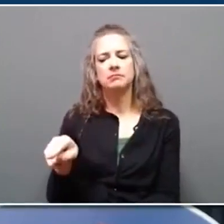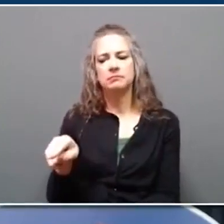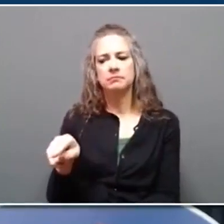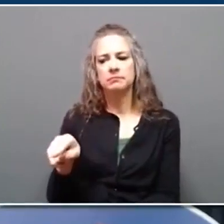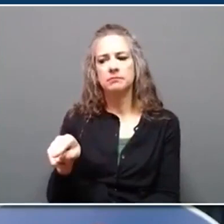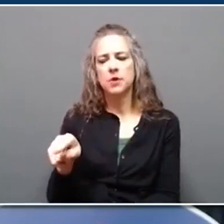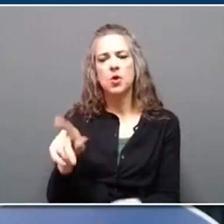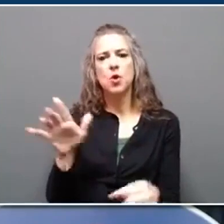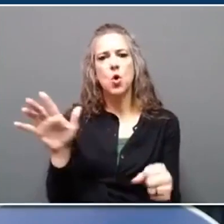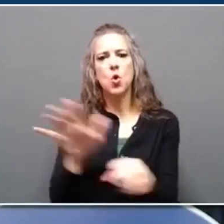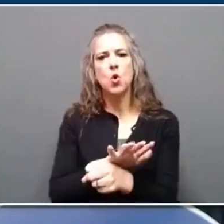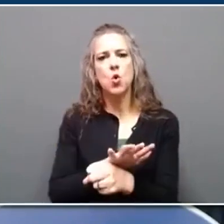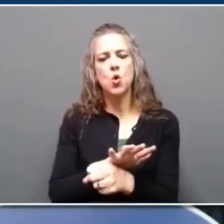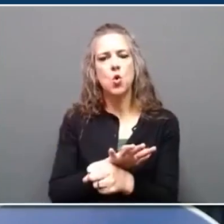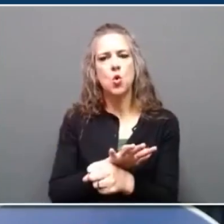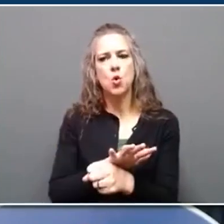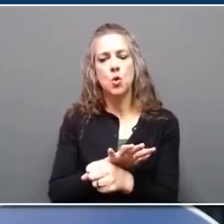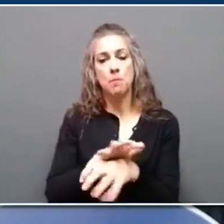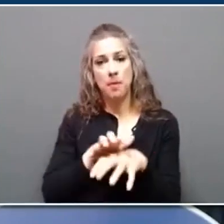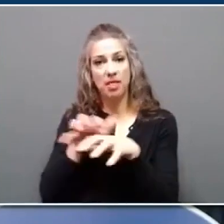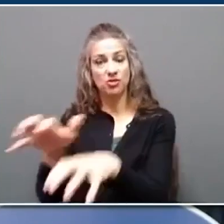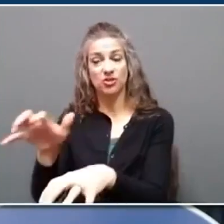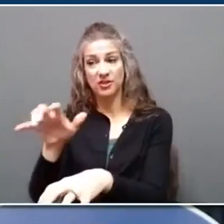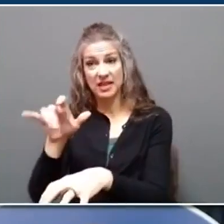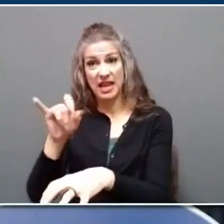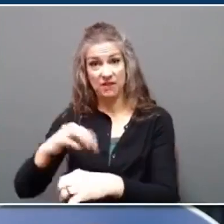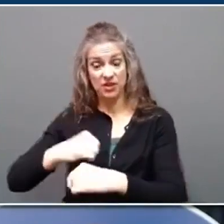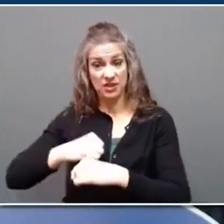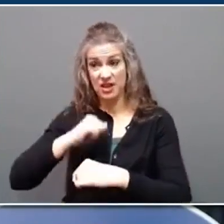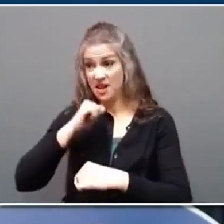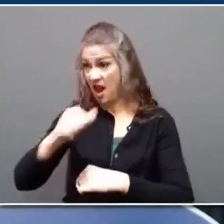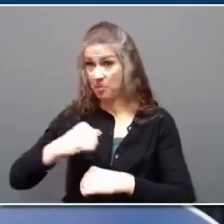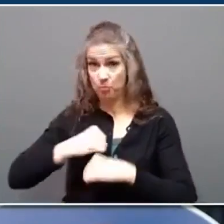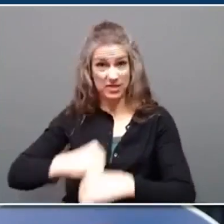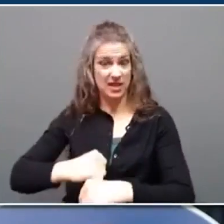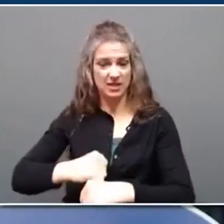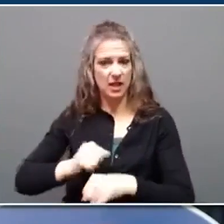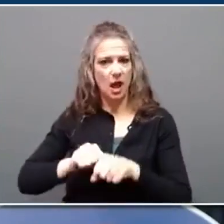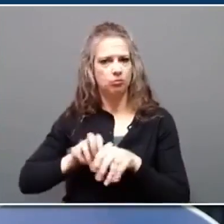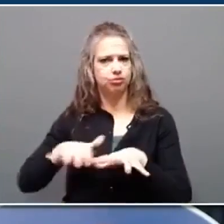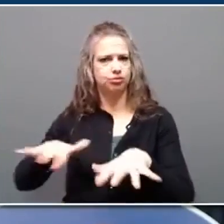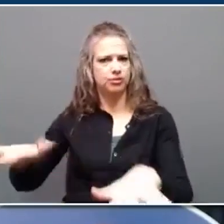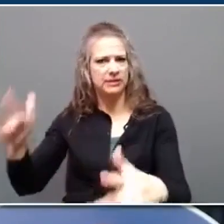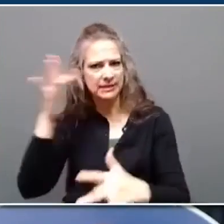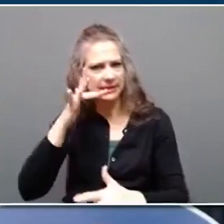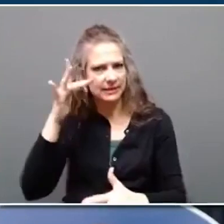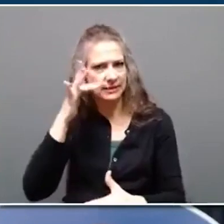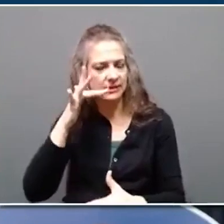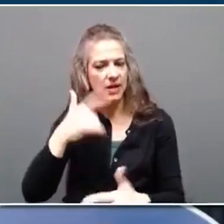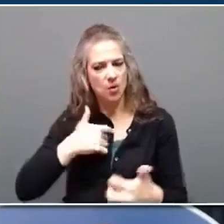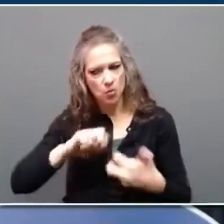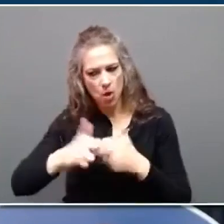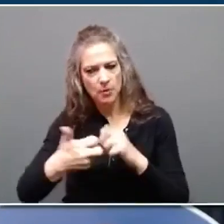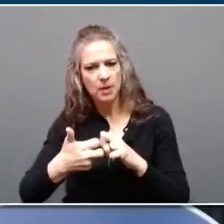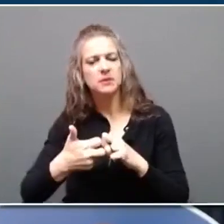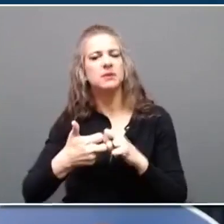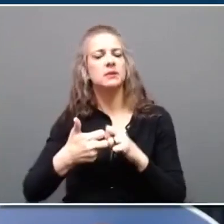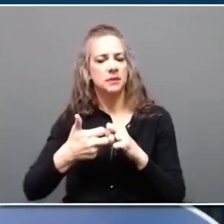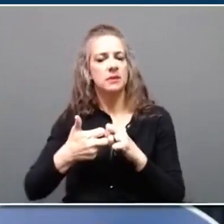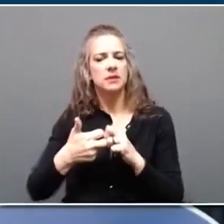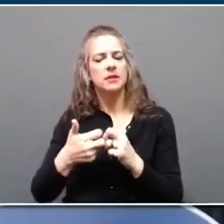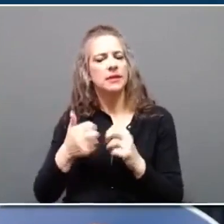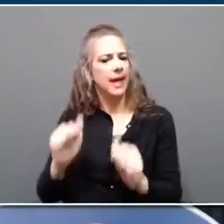entire population is unprotected and disease can spread freely, you have big problems on a large scale. Measles is